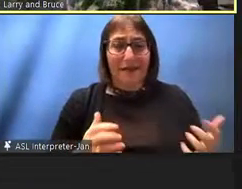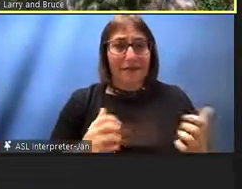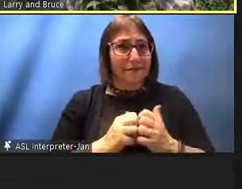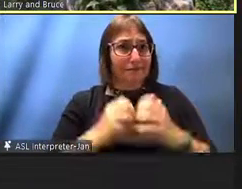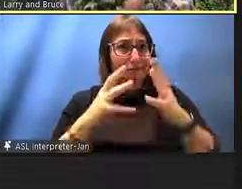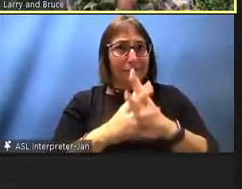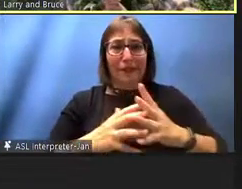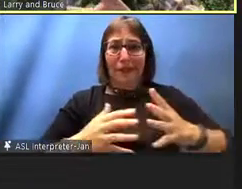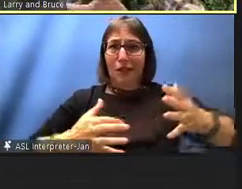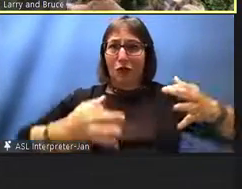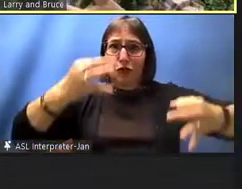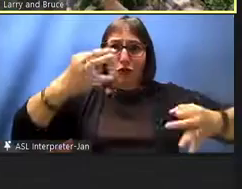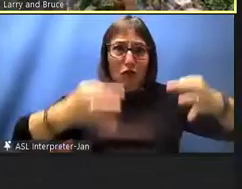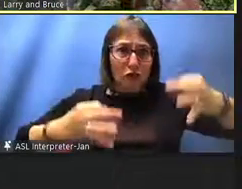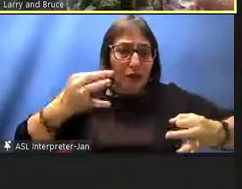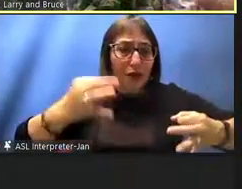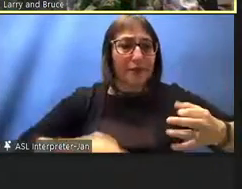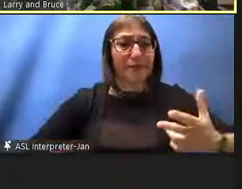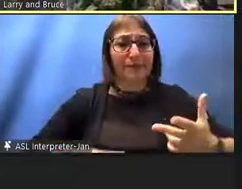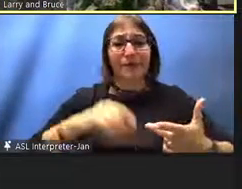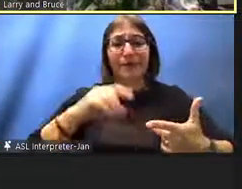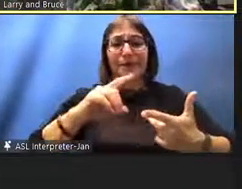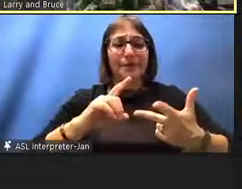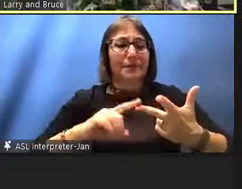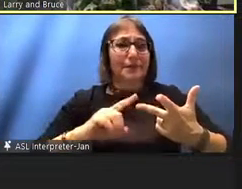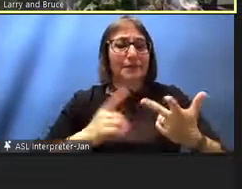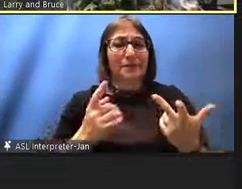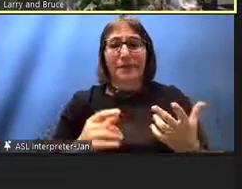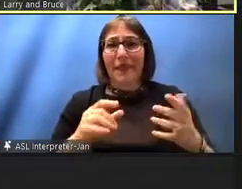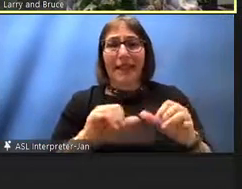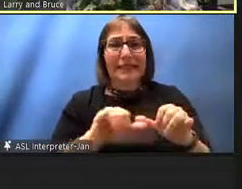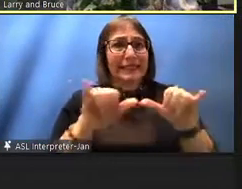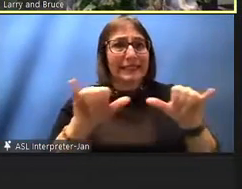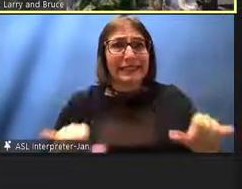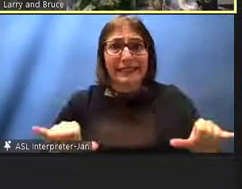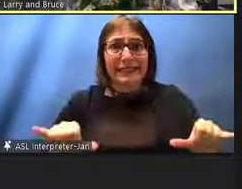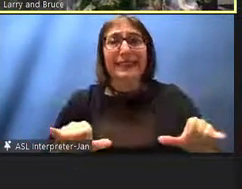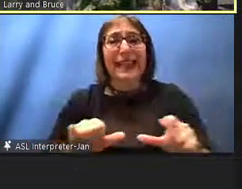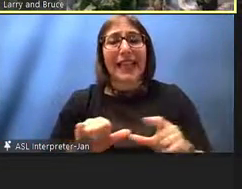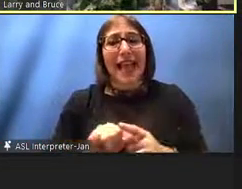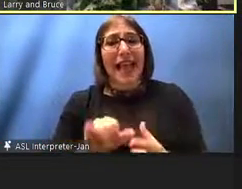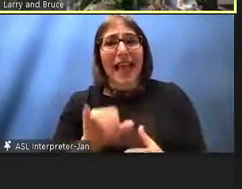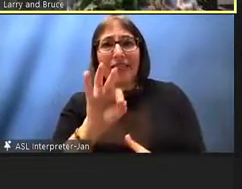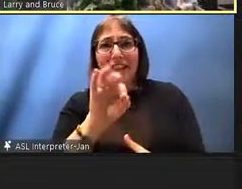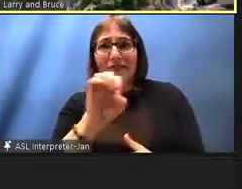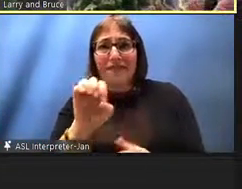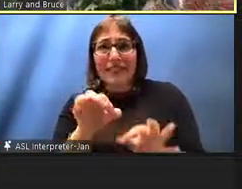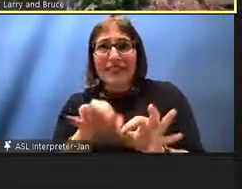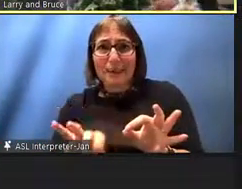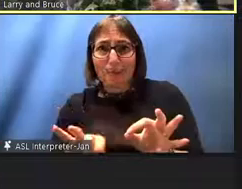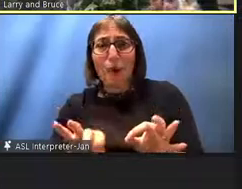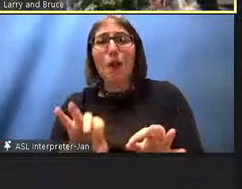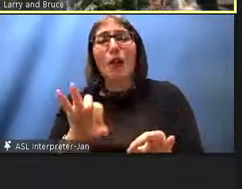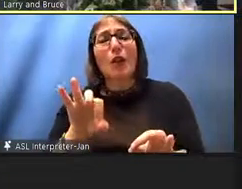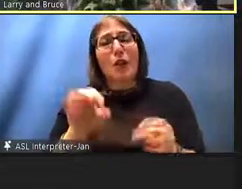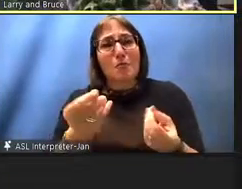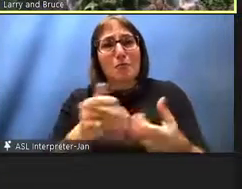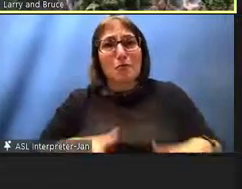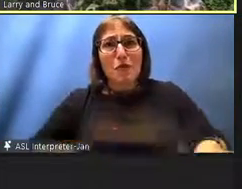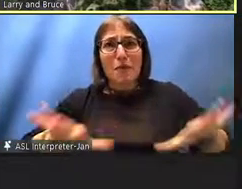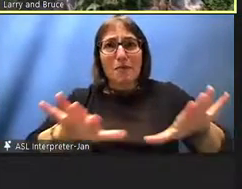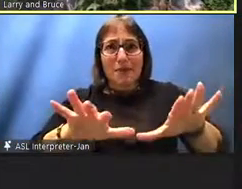we set up a whole system of fee simple properties which wasn't the case before